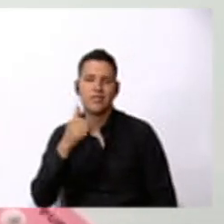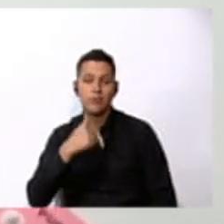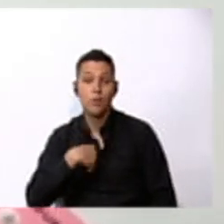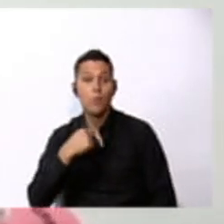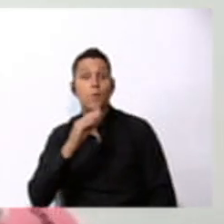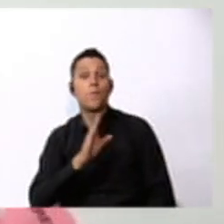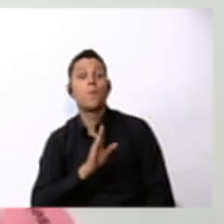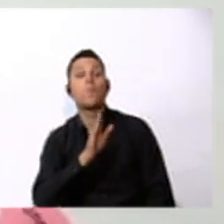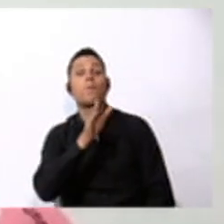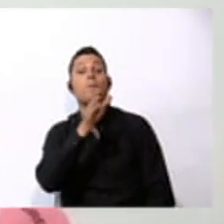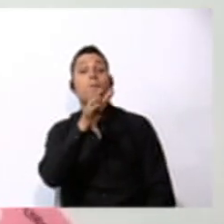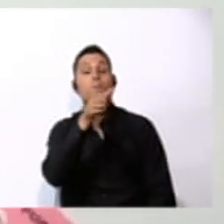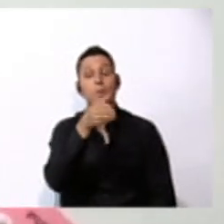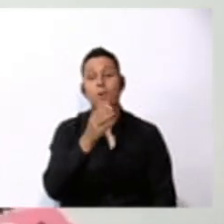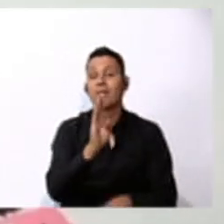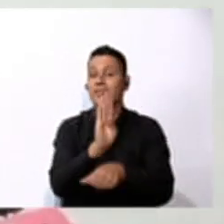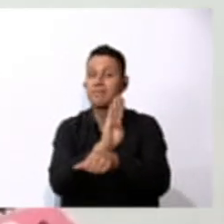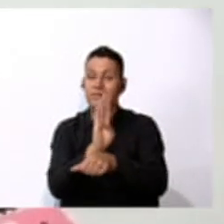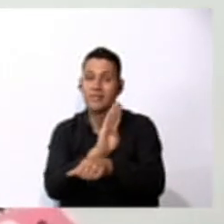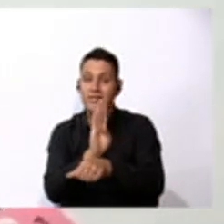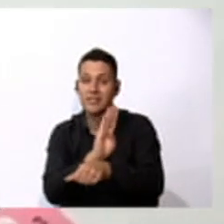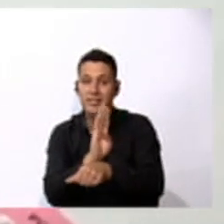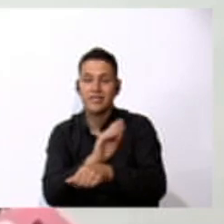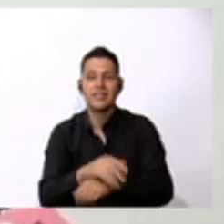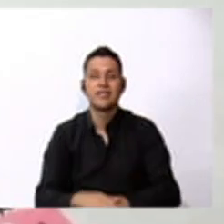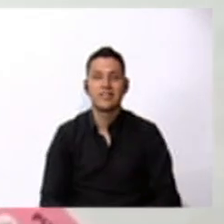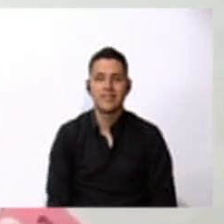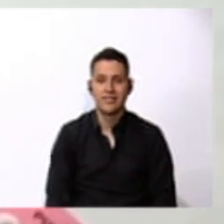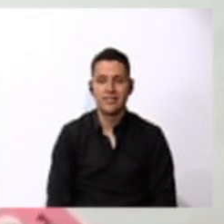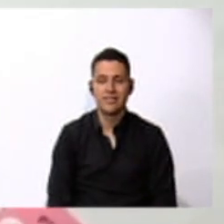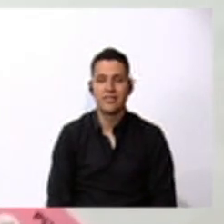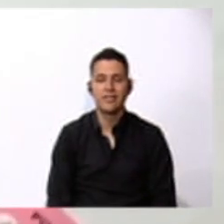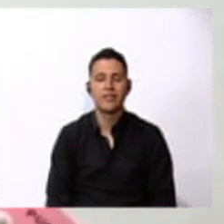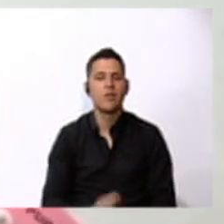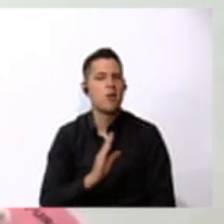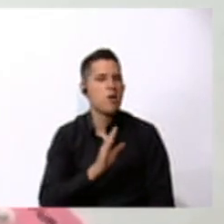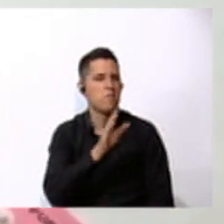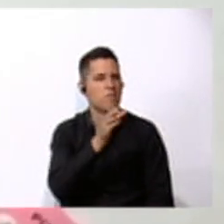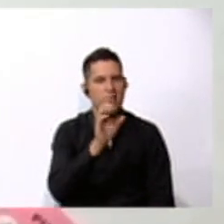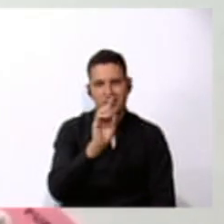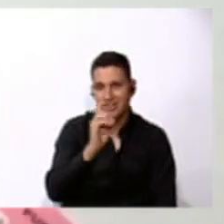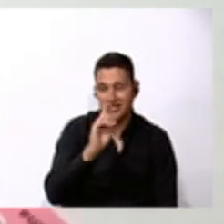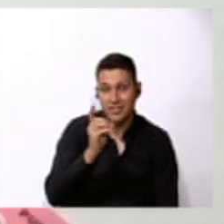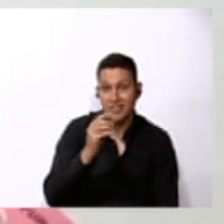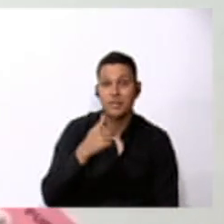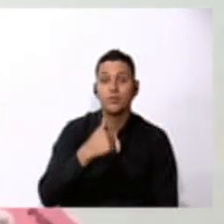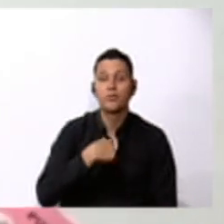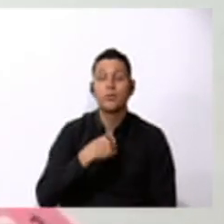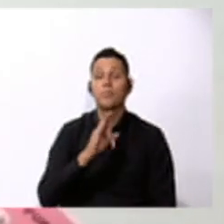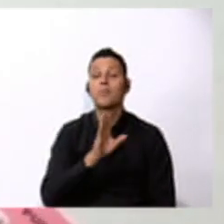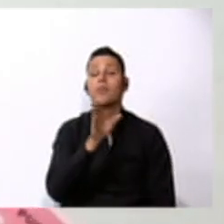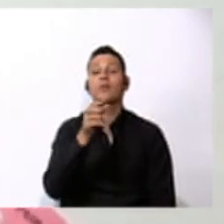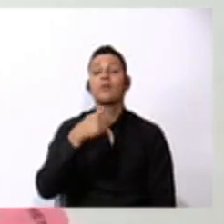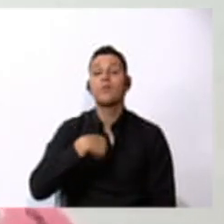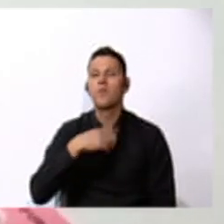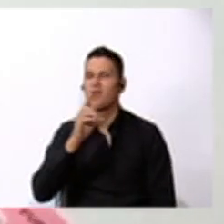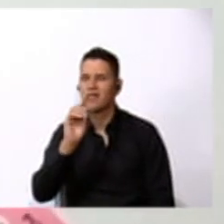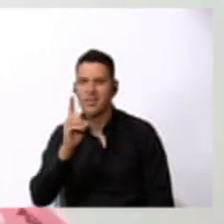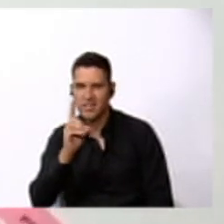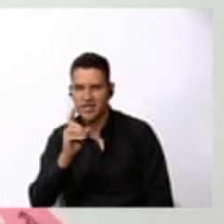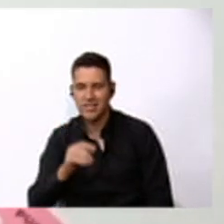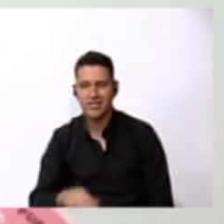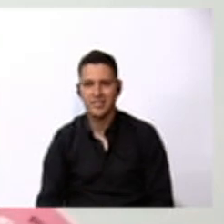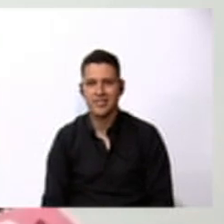That's the park. Where are you going? Where are you